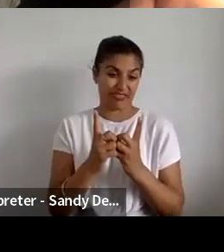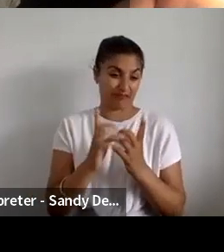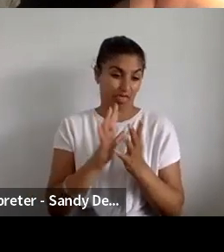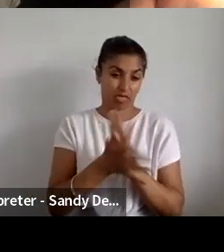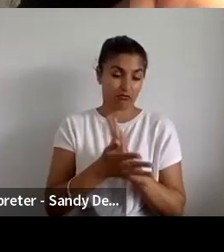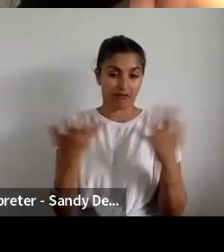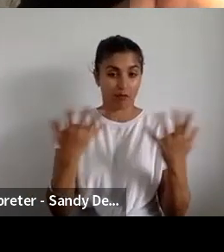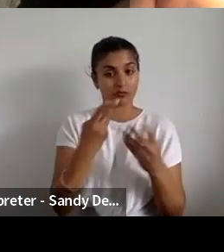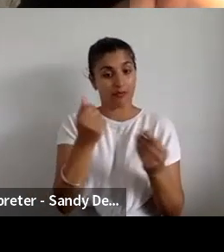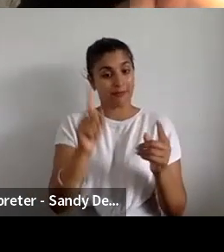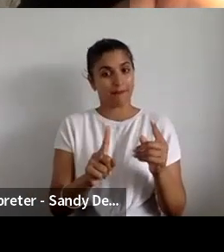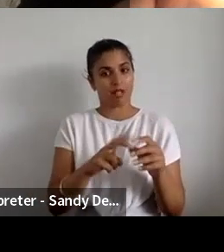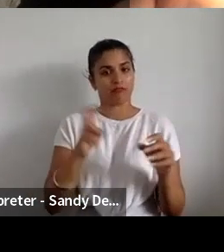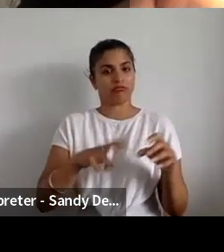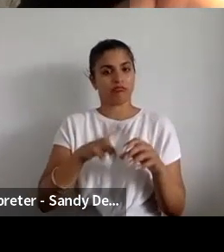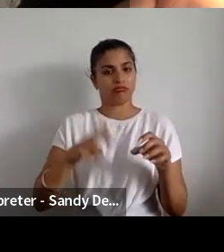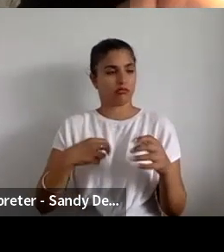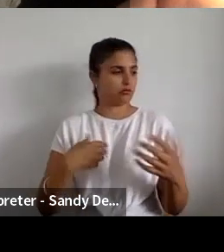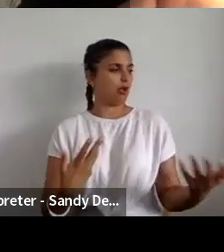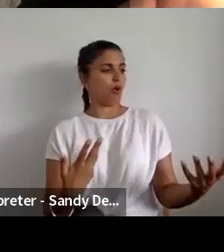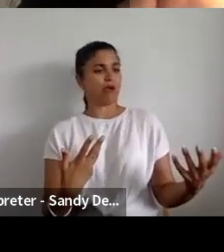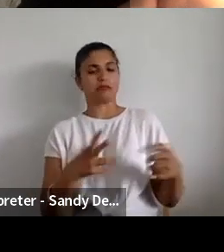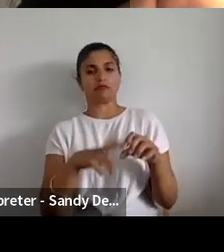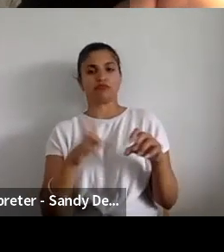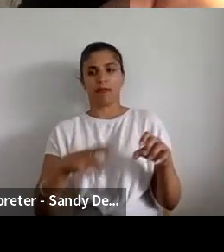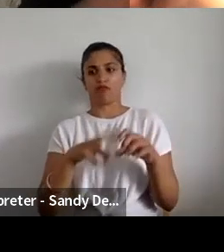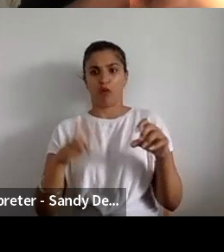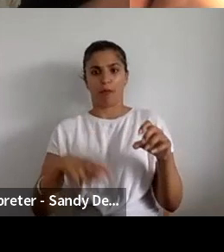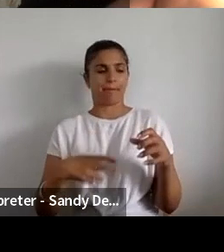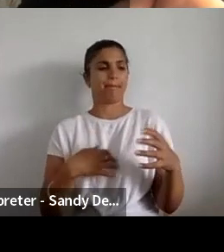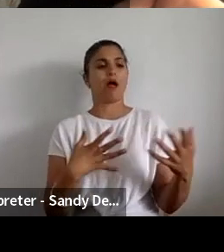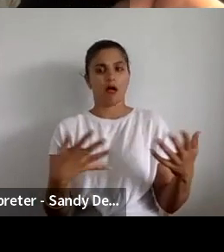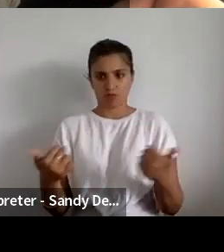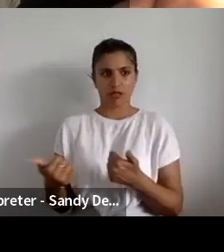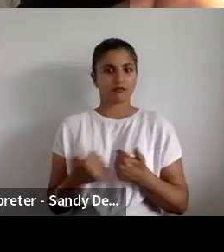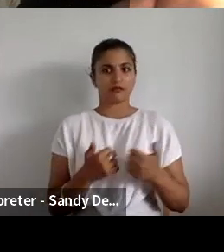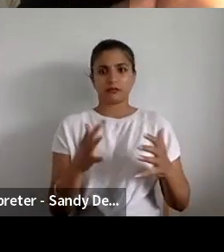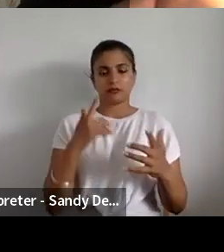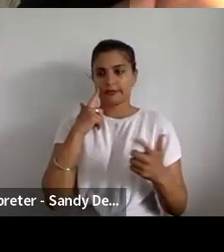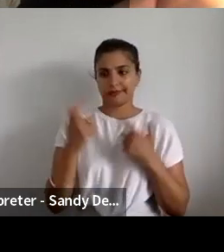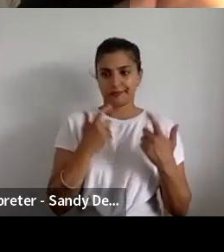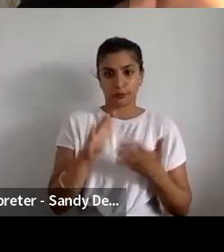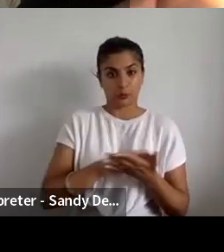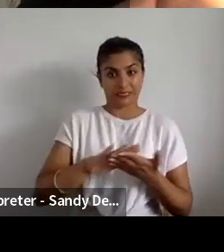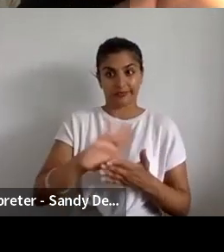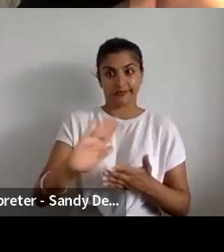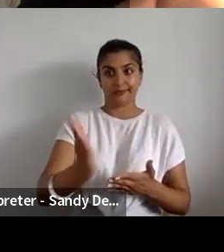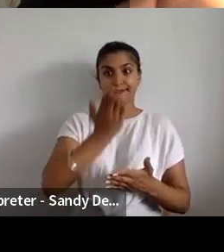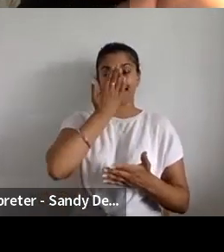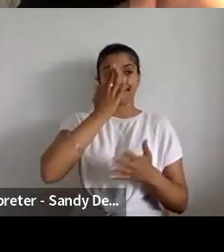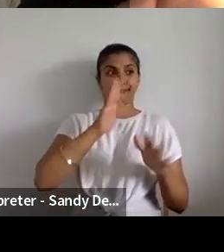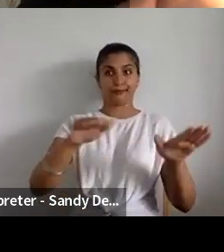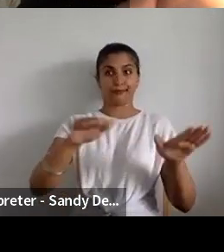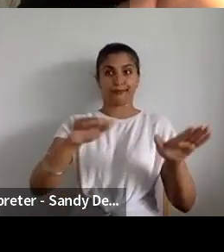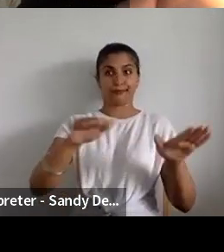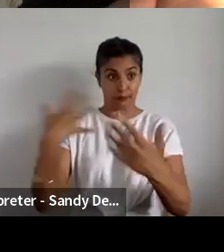out of space and leaving gaps which we then opened up a sort of last minute chance to access that space. And actually the diversity